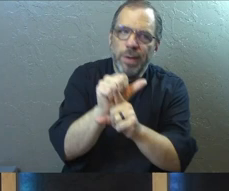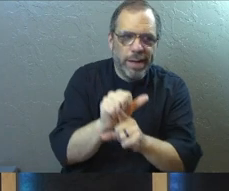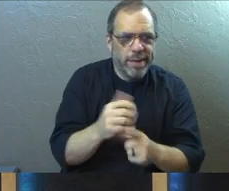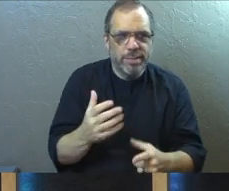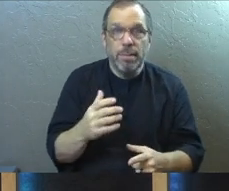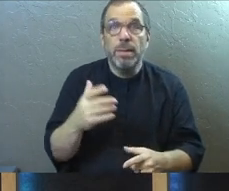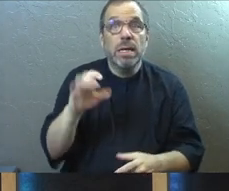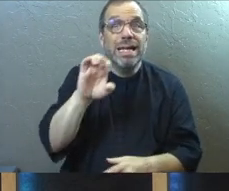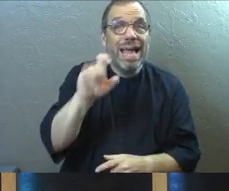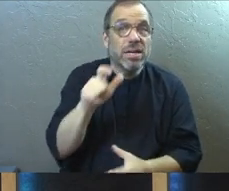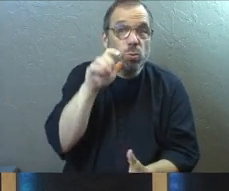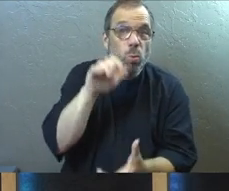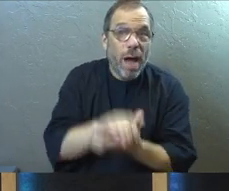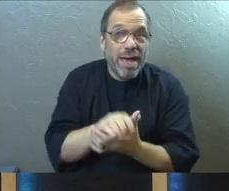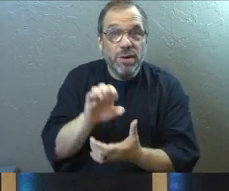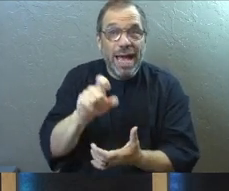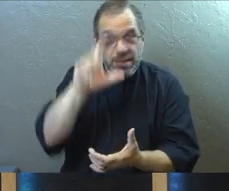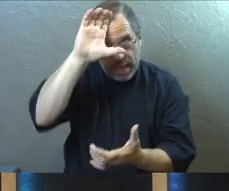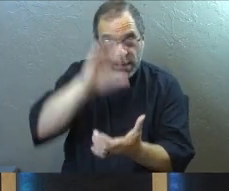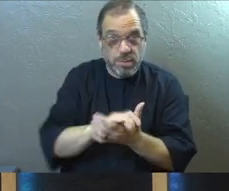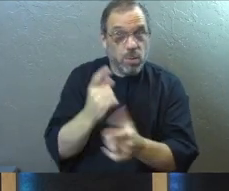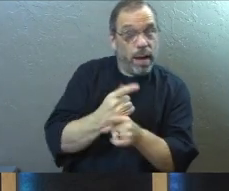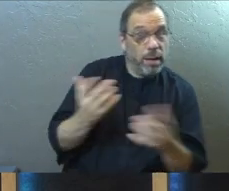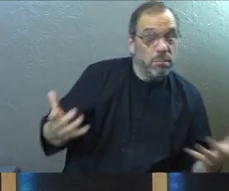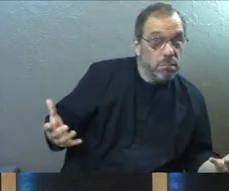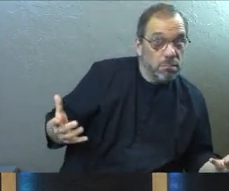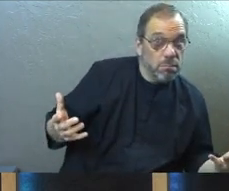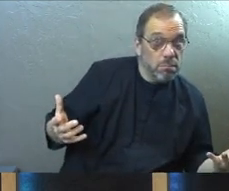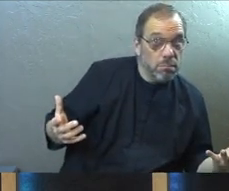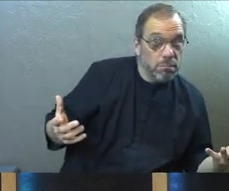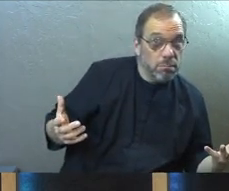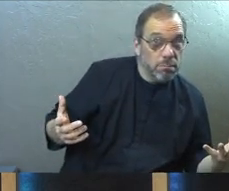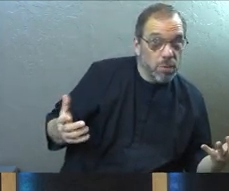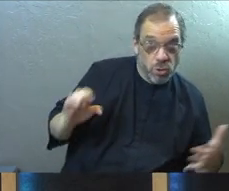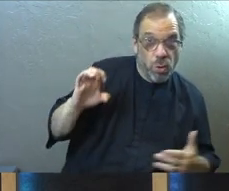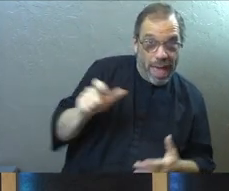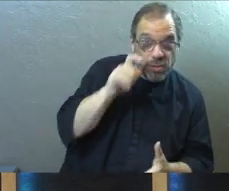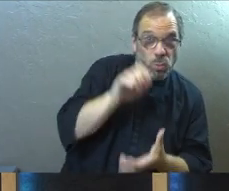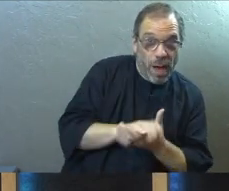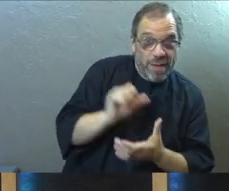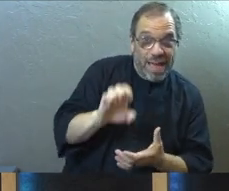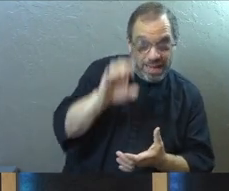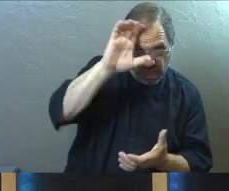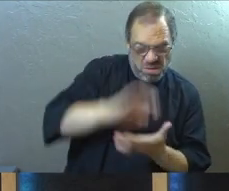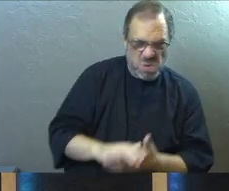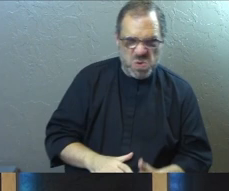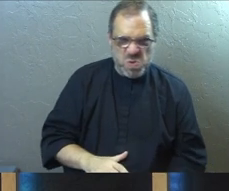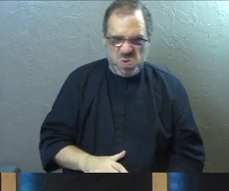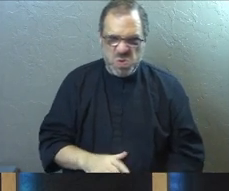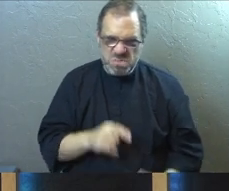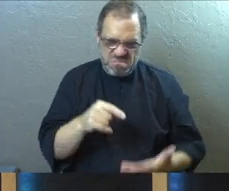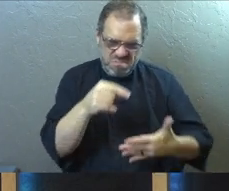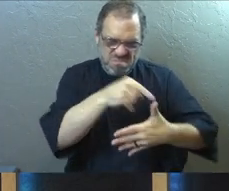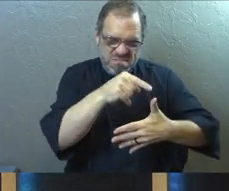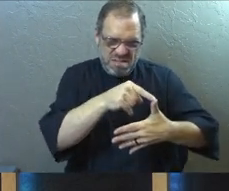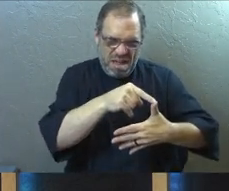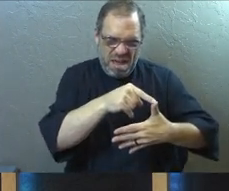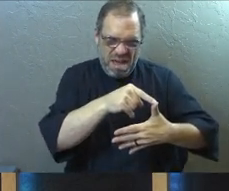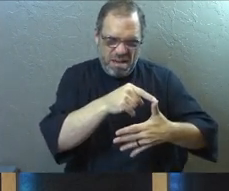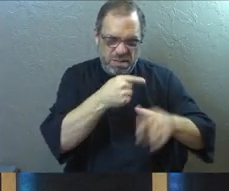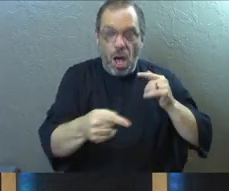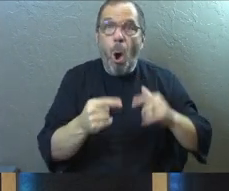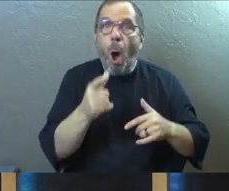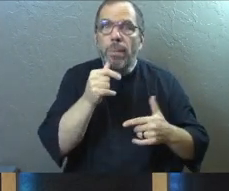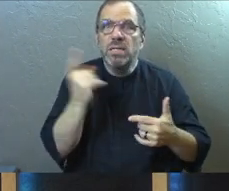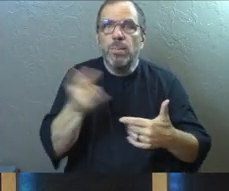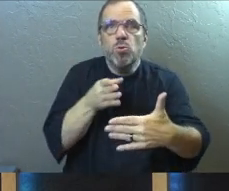An ex-spouse. Come on, somebody. You got an ex-spouse. They're definitely on that list. Somebody who